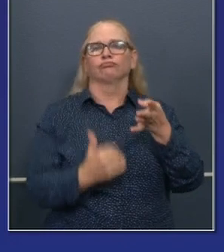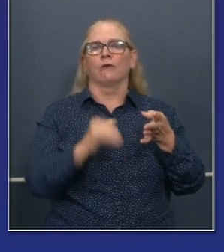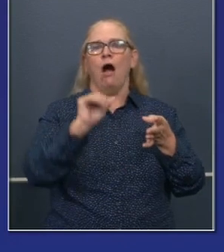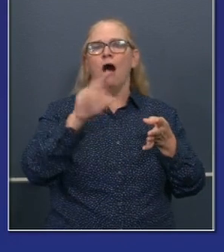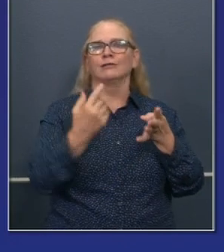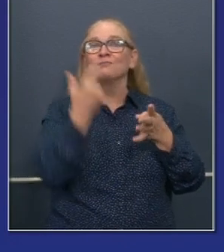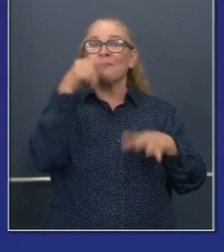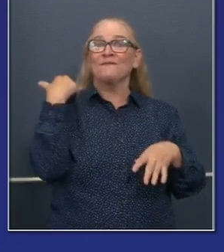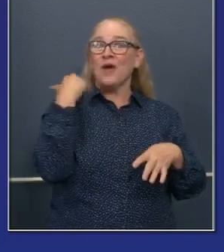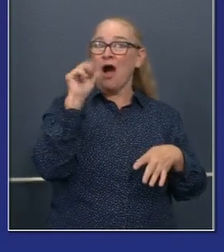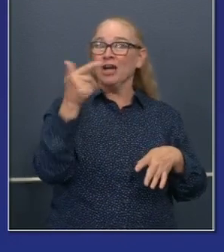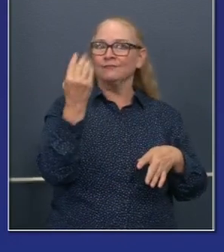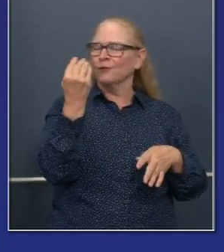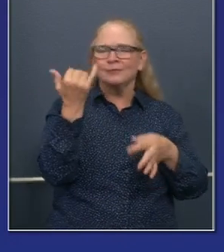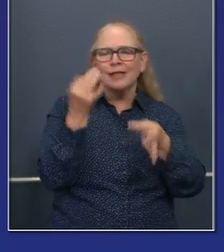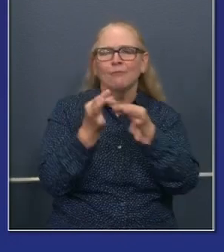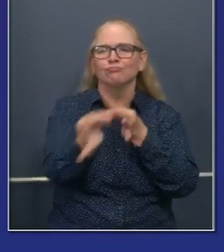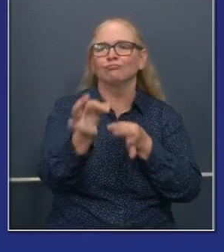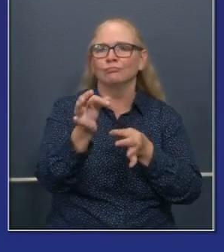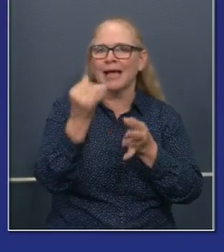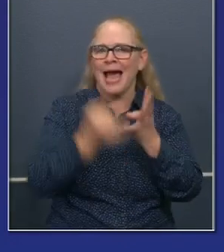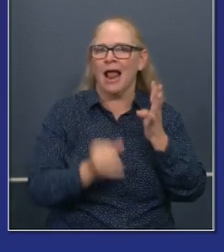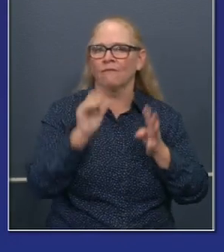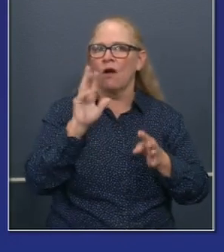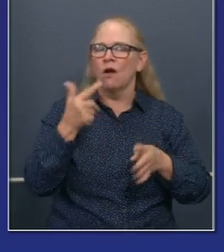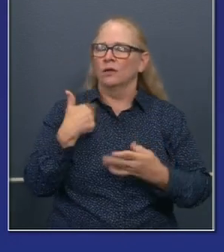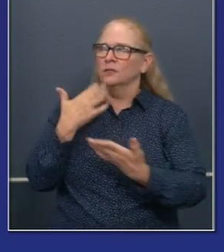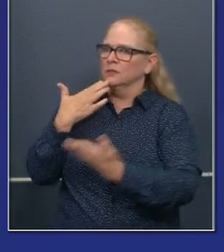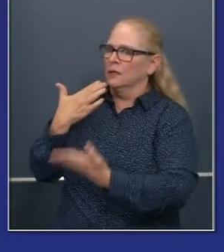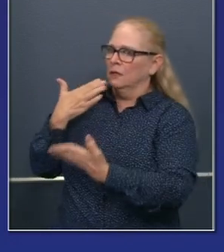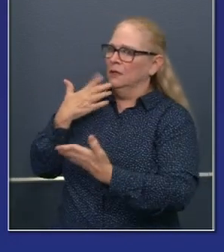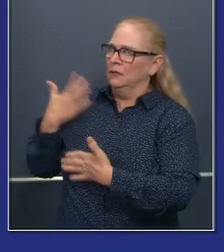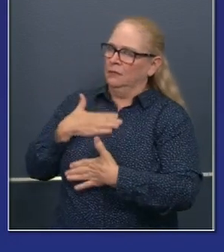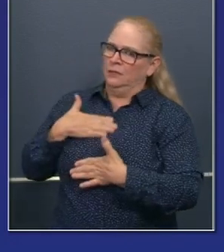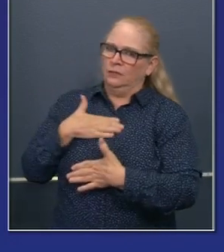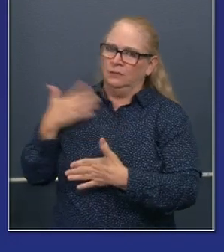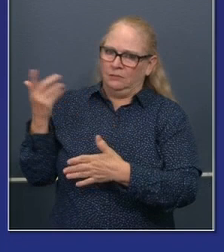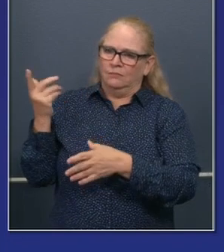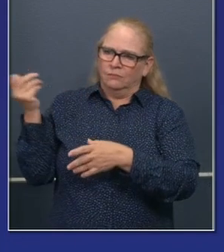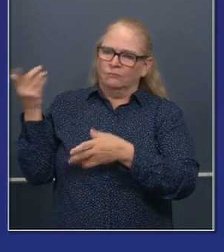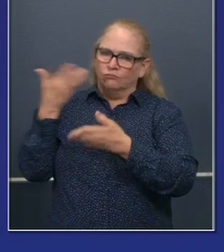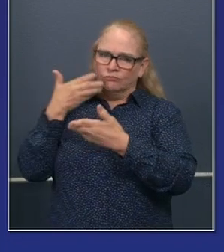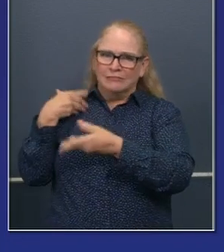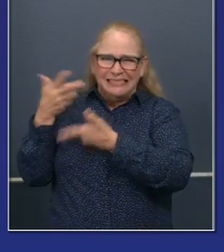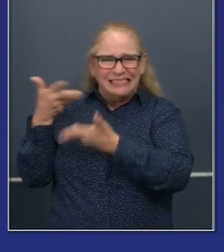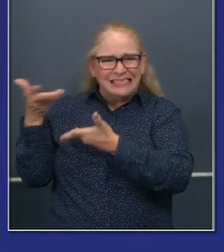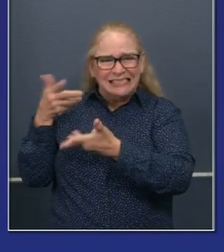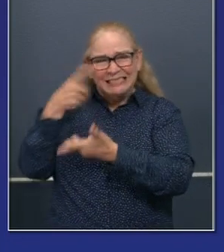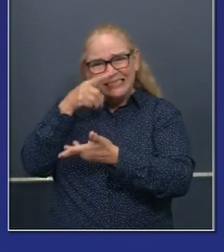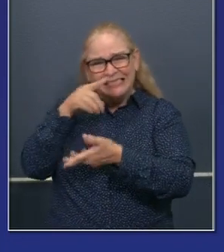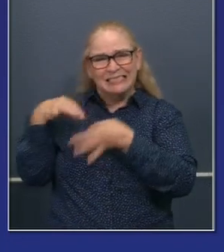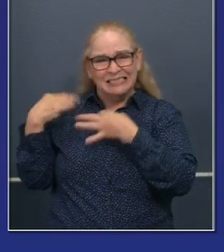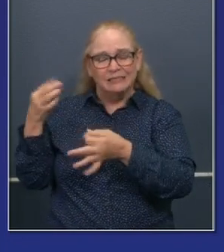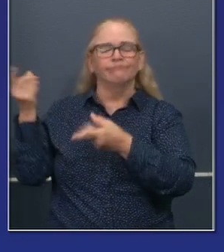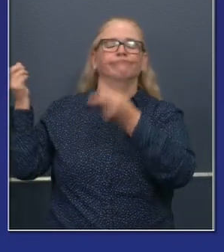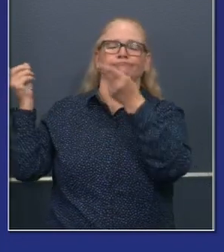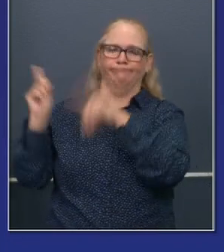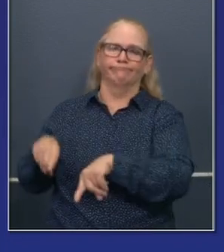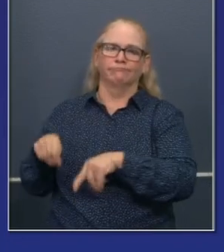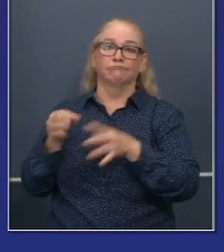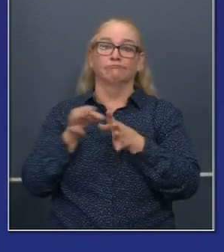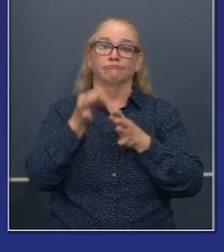pressure on them. I just want to thank them for their very constructive dialogue and engagement. That will give us time working with the